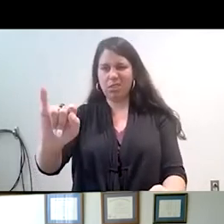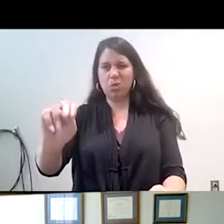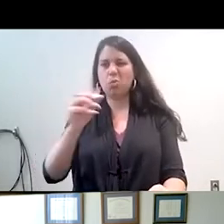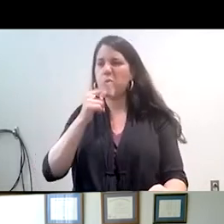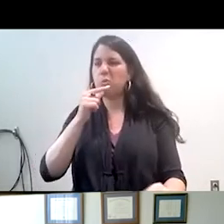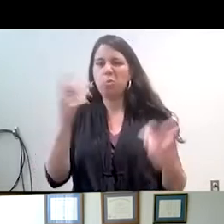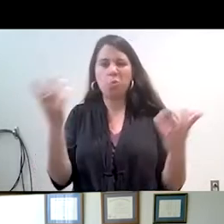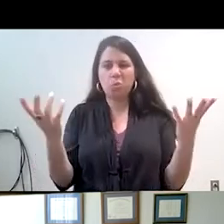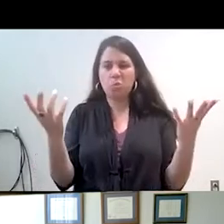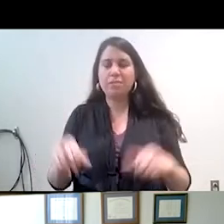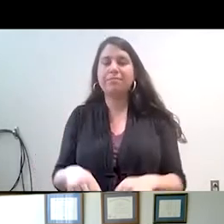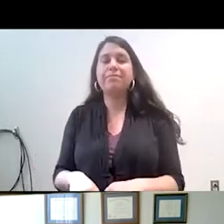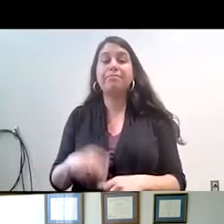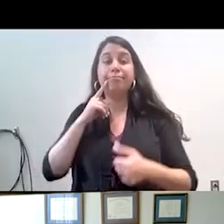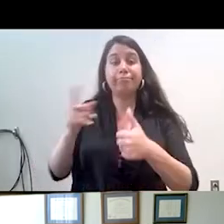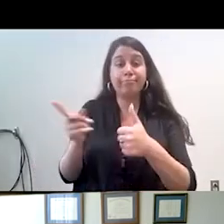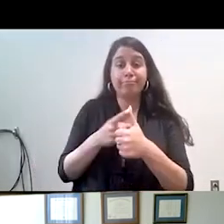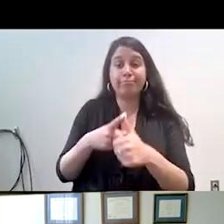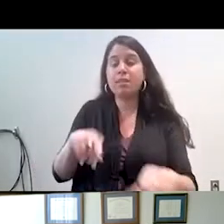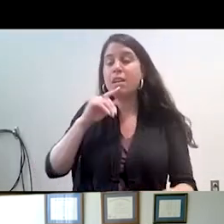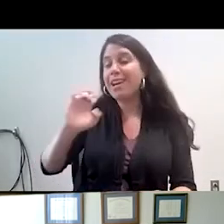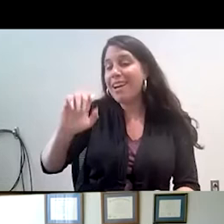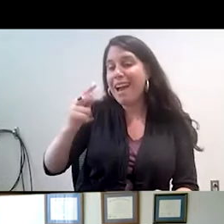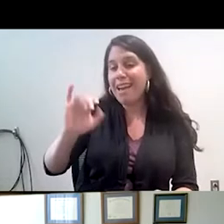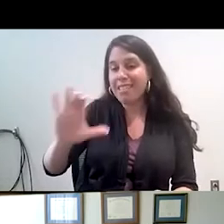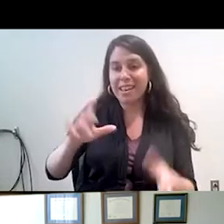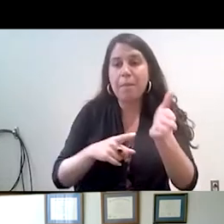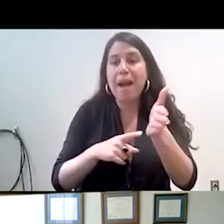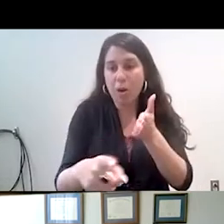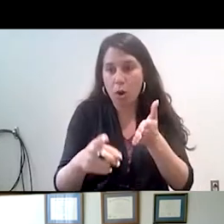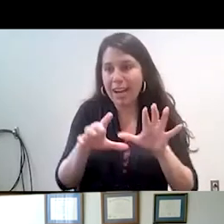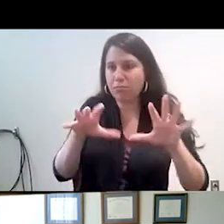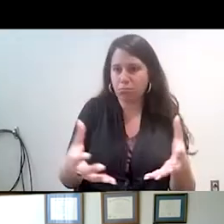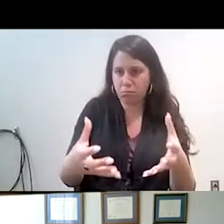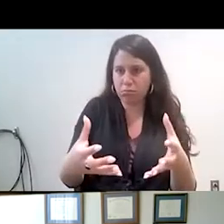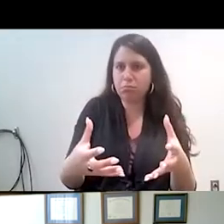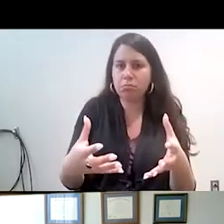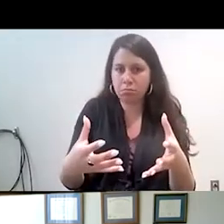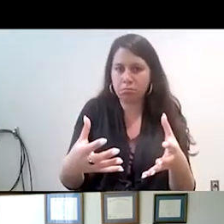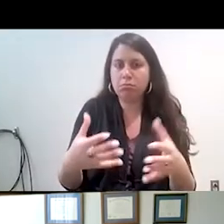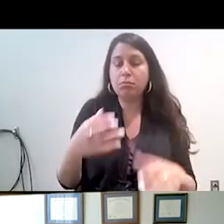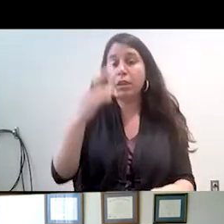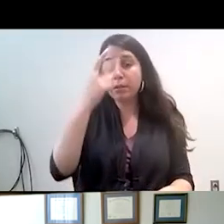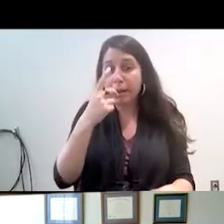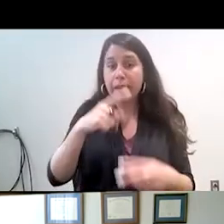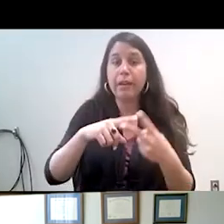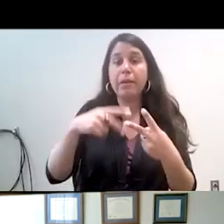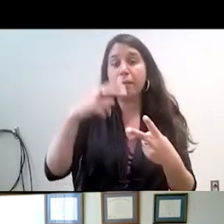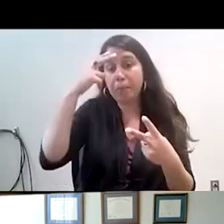defined as an ethnic minority comprised of individuals of Cuban, Dominican, Mexican, Puerto Rican,